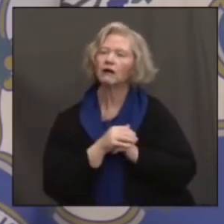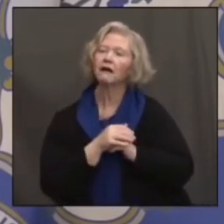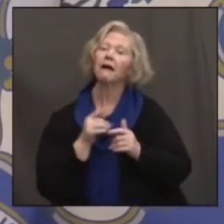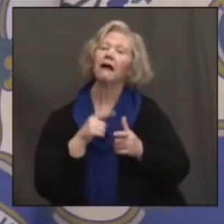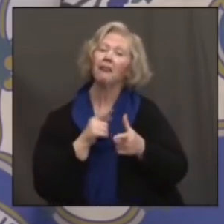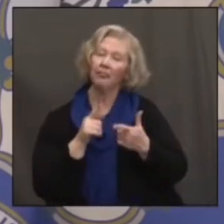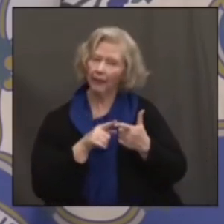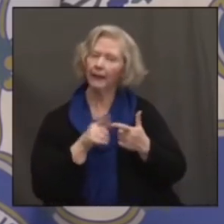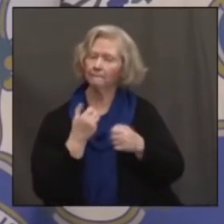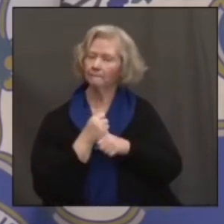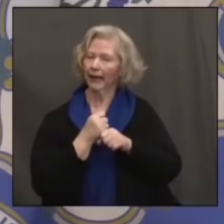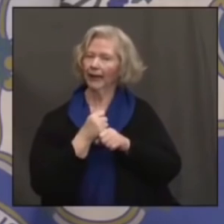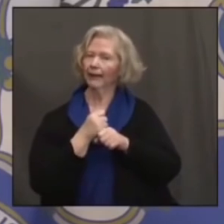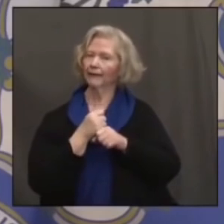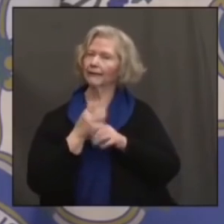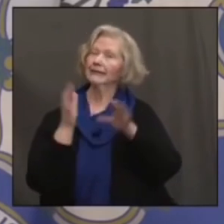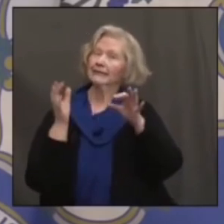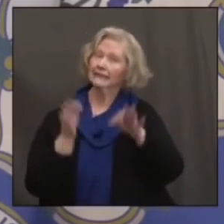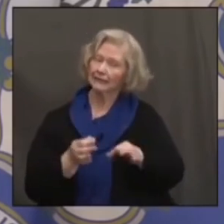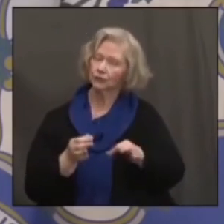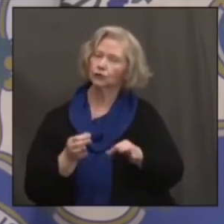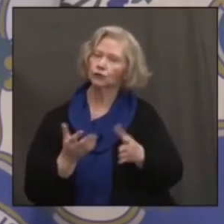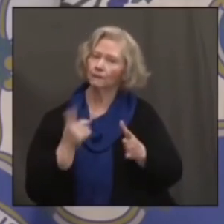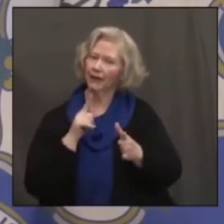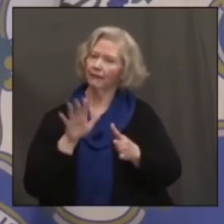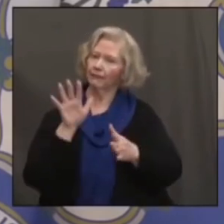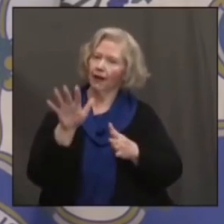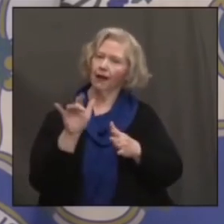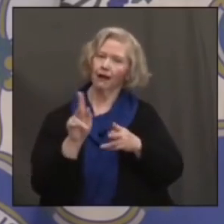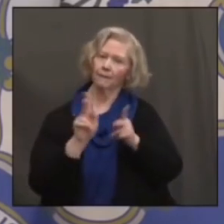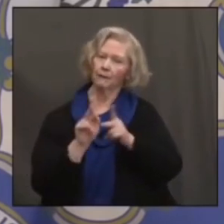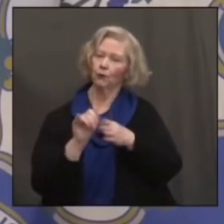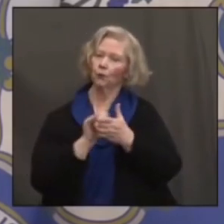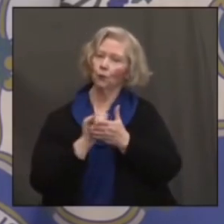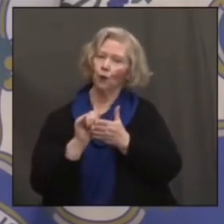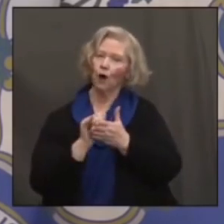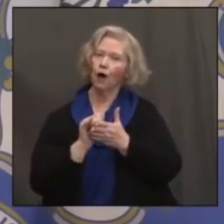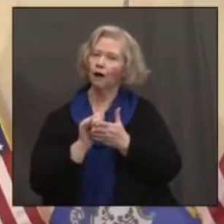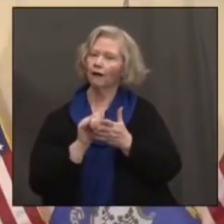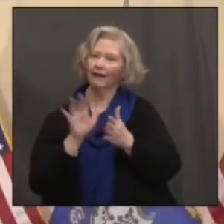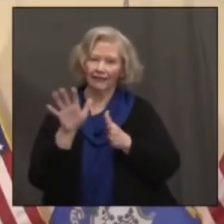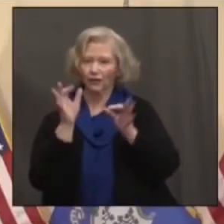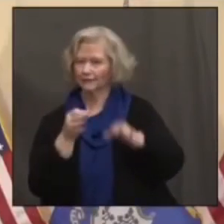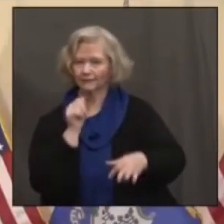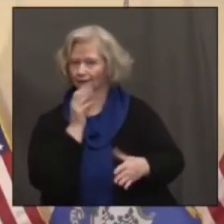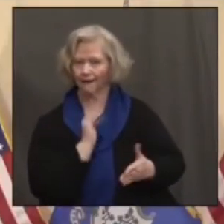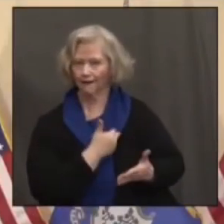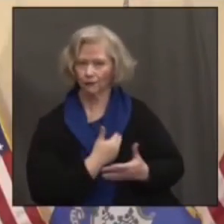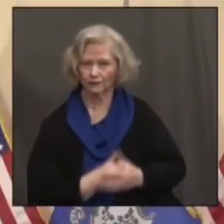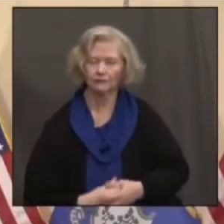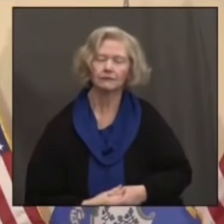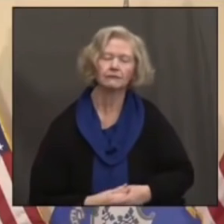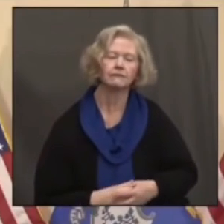make a clear-eyed determination. That's up to the people of New York and the governor. Okay. Thanks very much. Thanks.